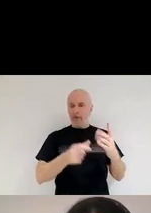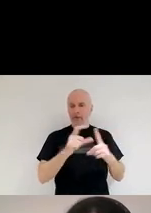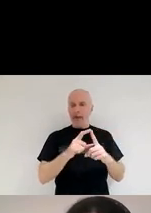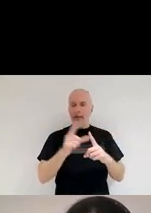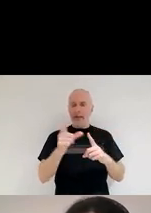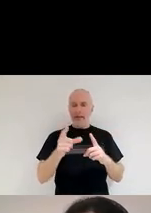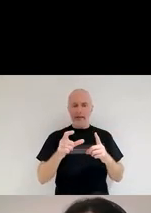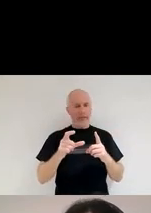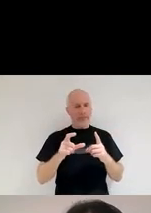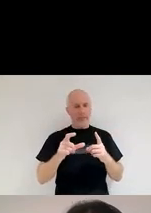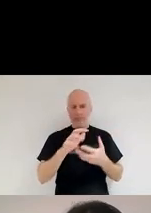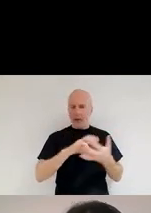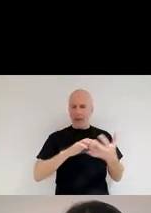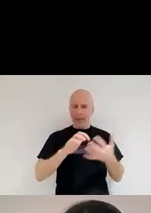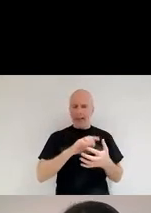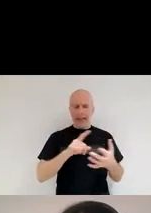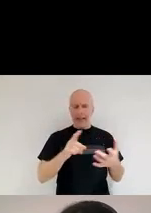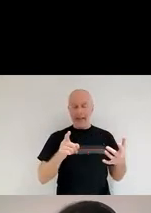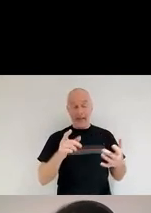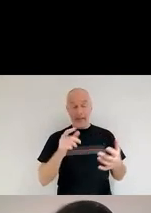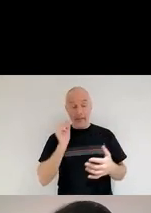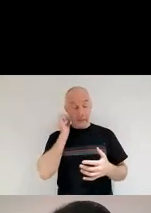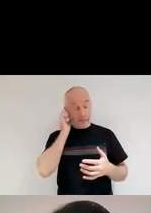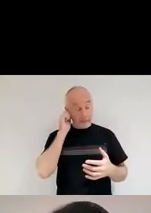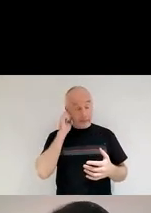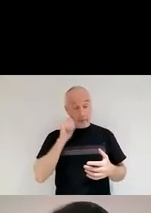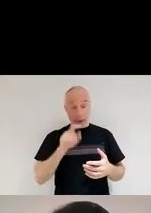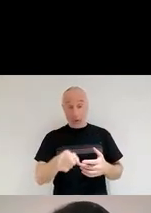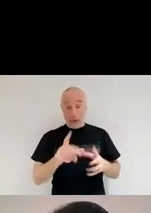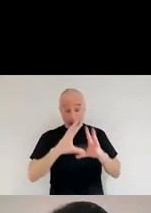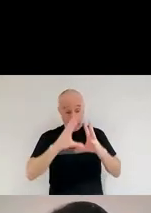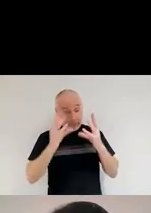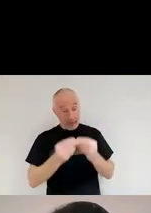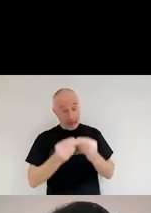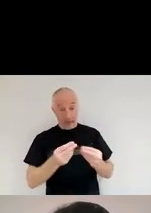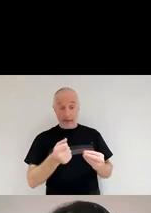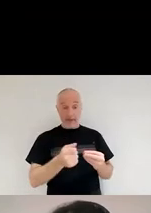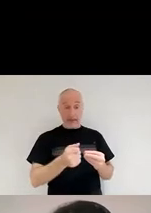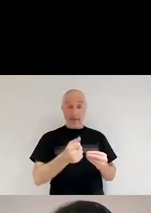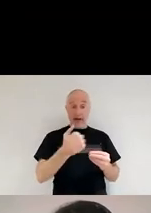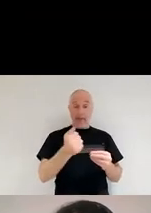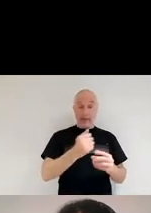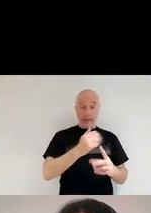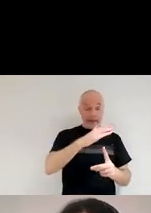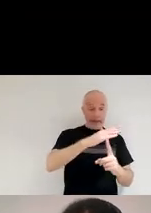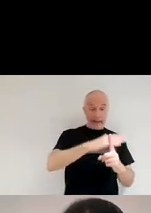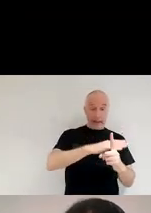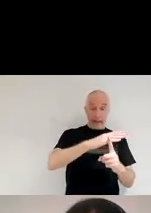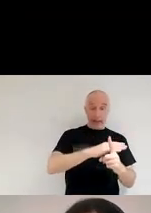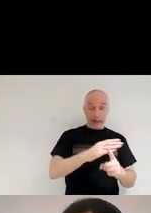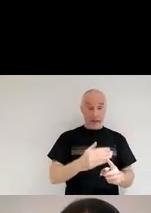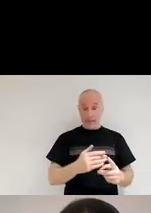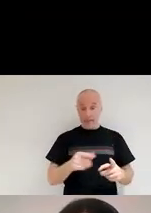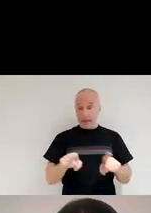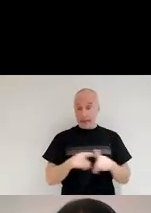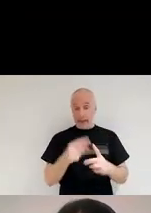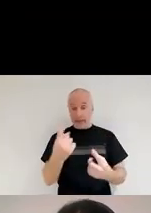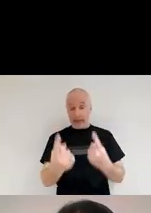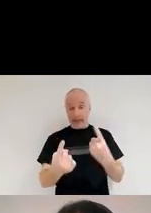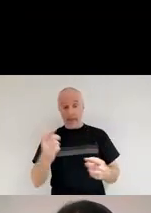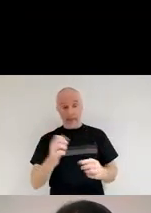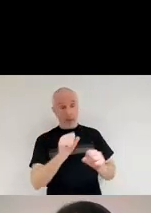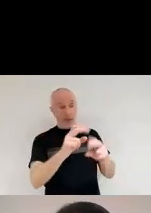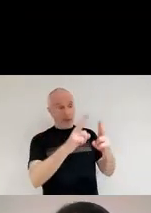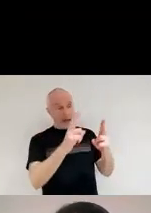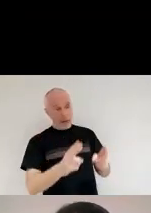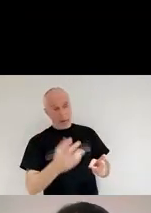universe glows? Well, yes, everything that has a temperature in the universe glows, including you, me, your house,